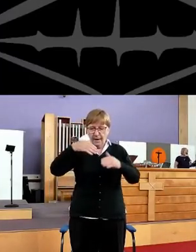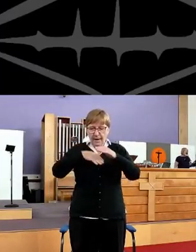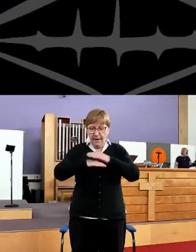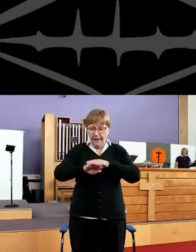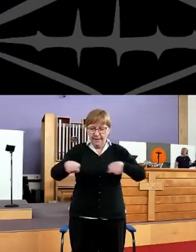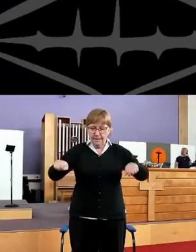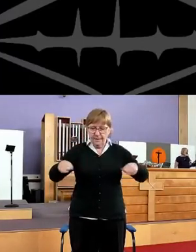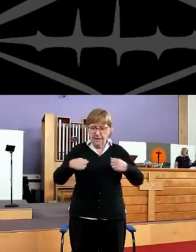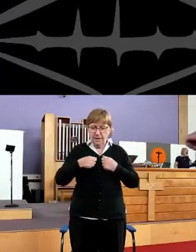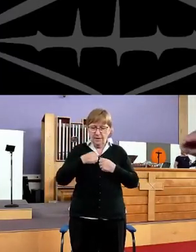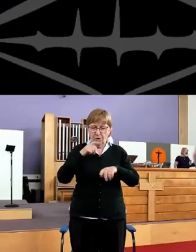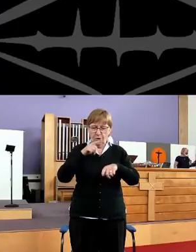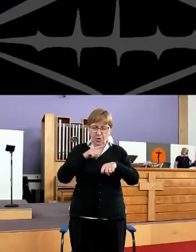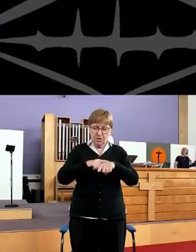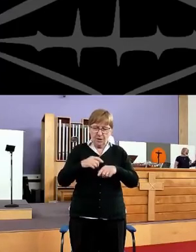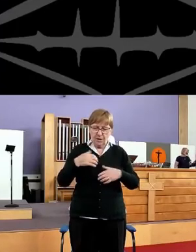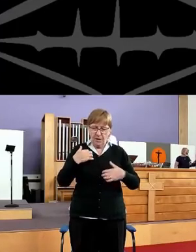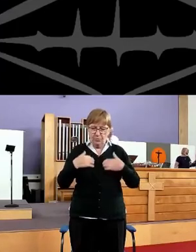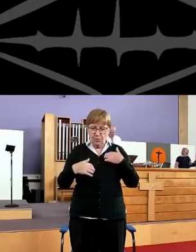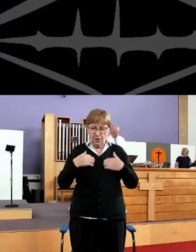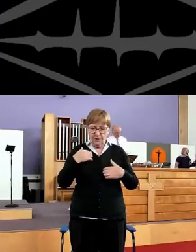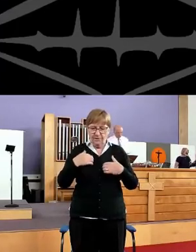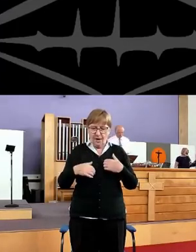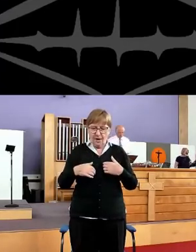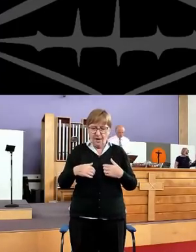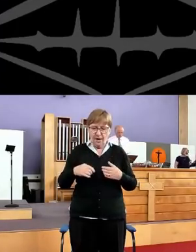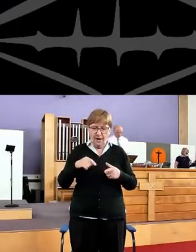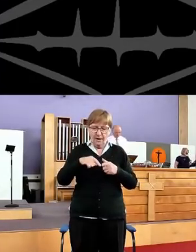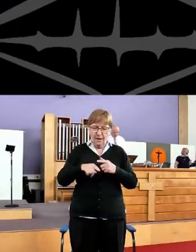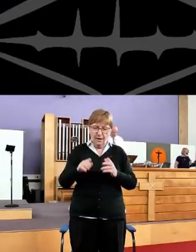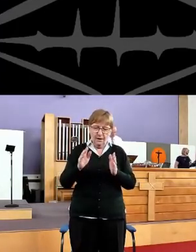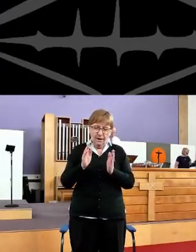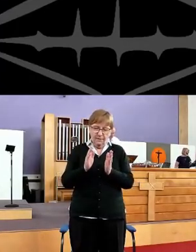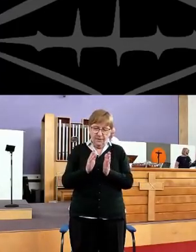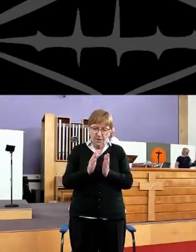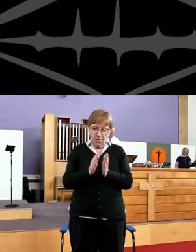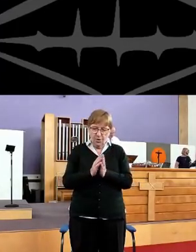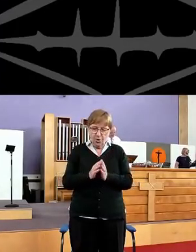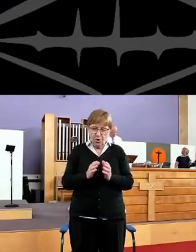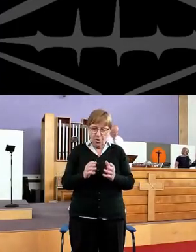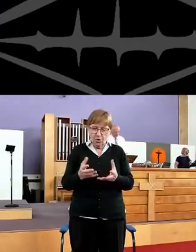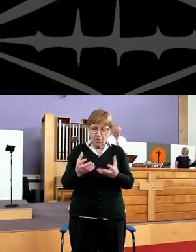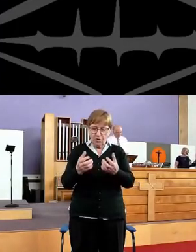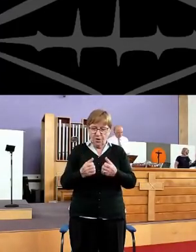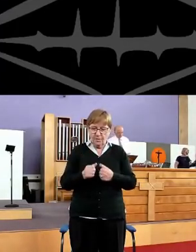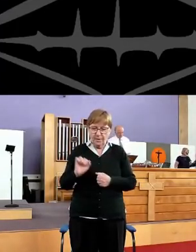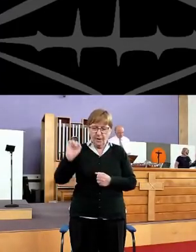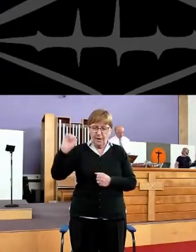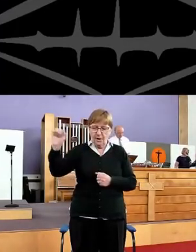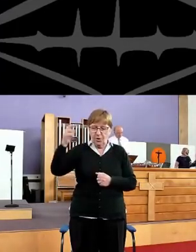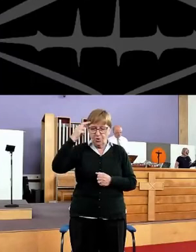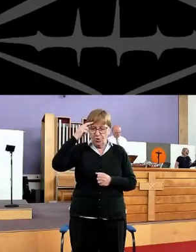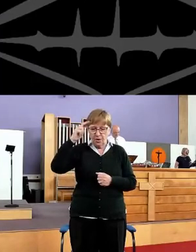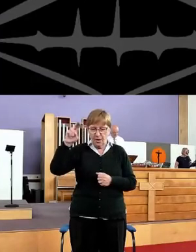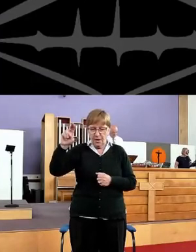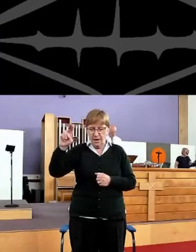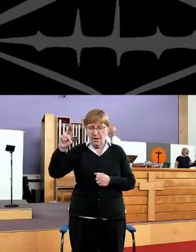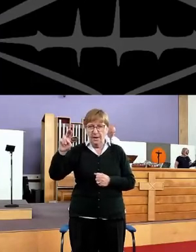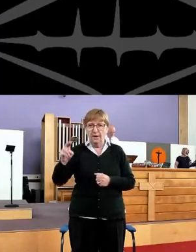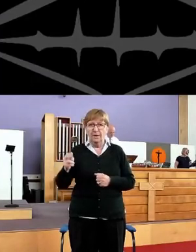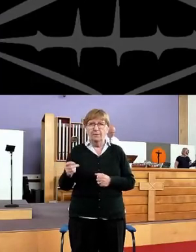And in our timely calling Church and Christian